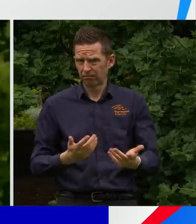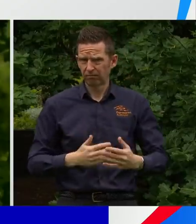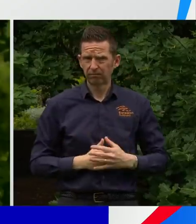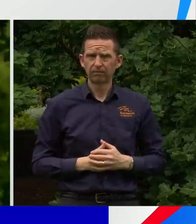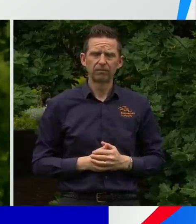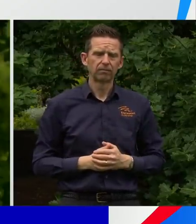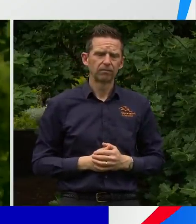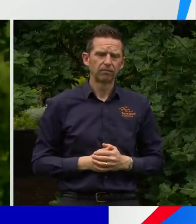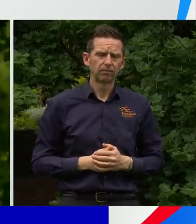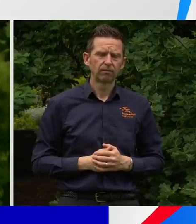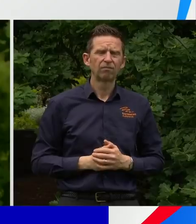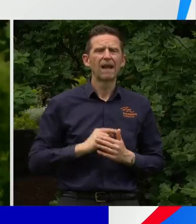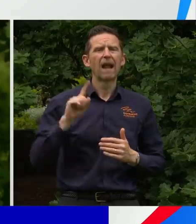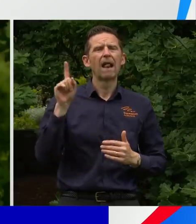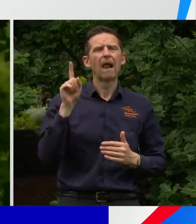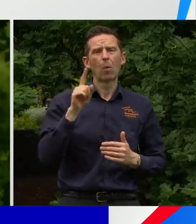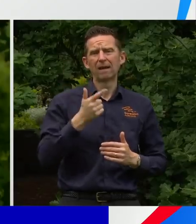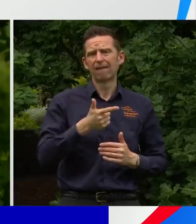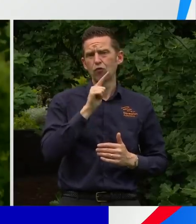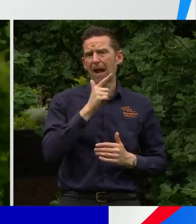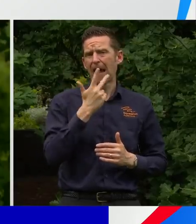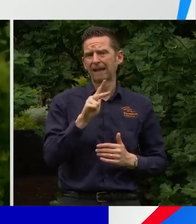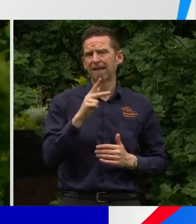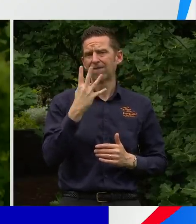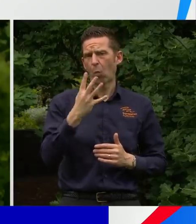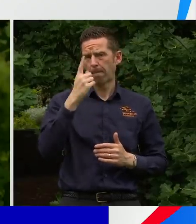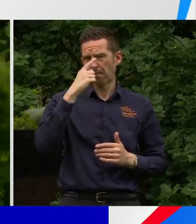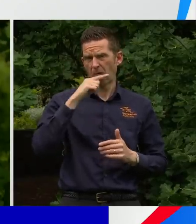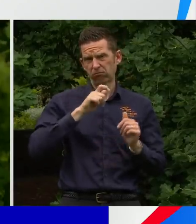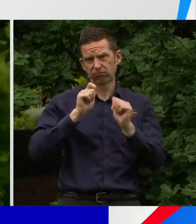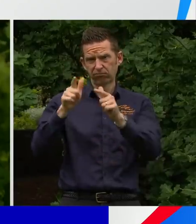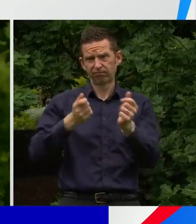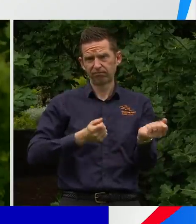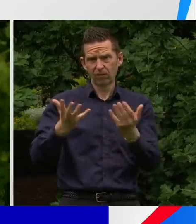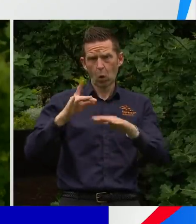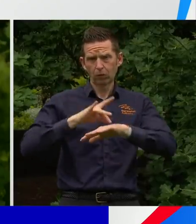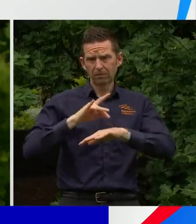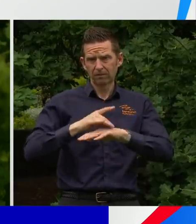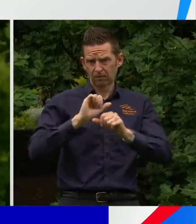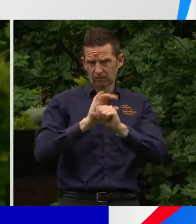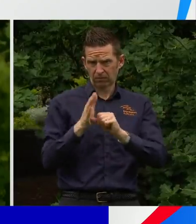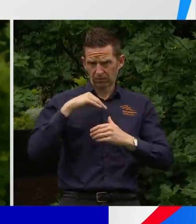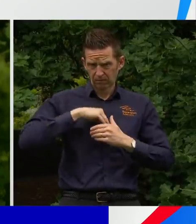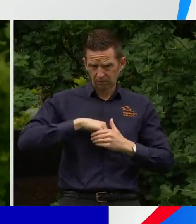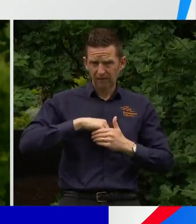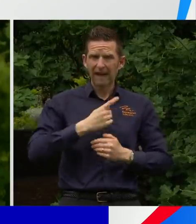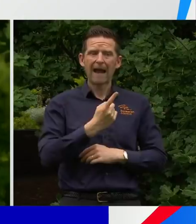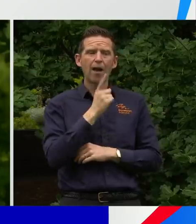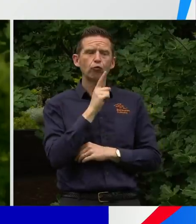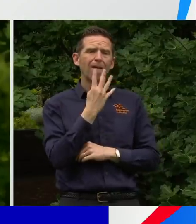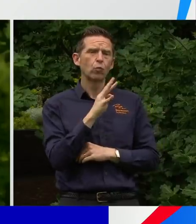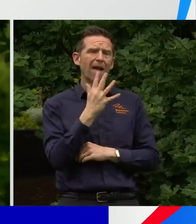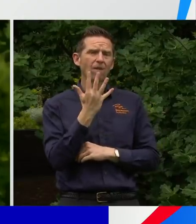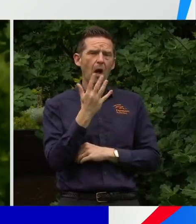There are now 784 people who are currently in hospital with COVID-19. 145 of those are in intensive care